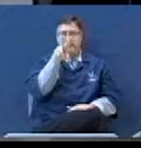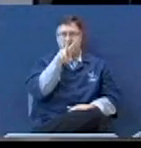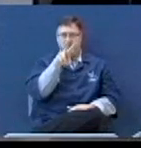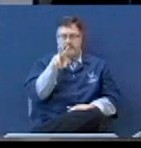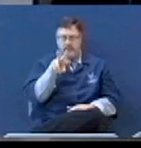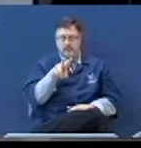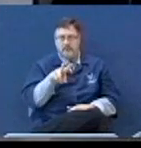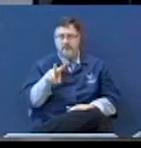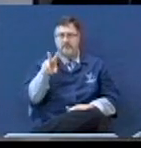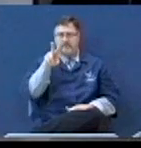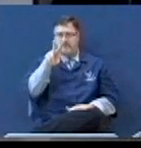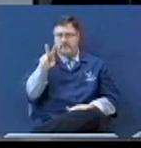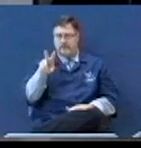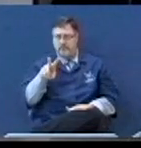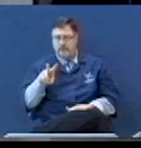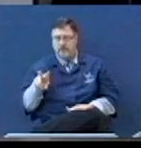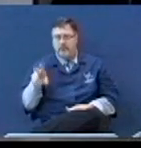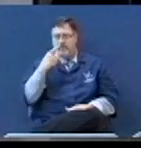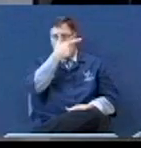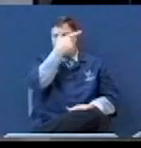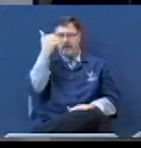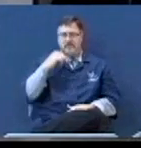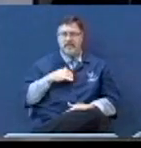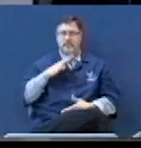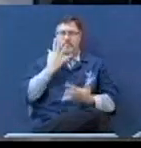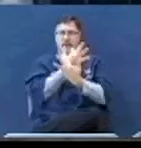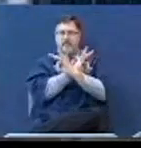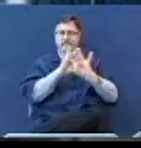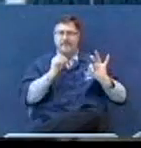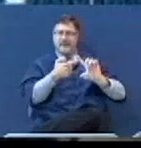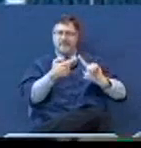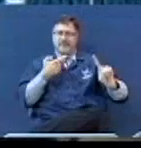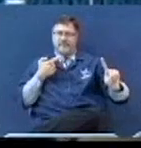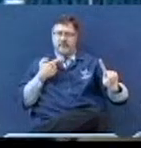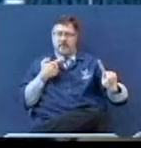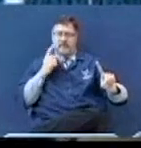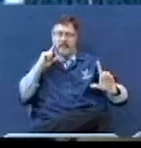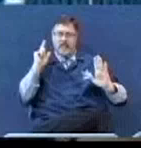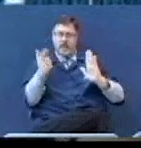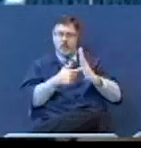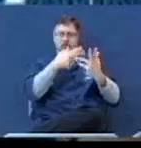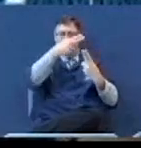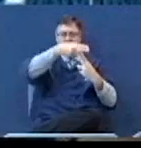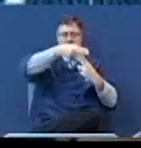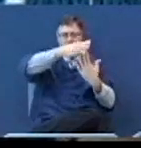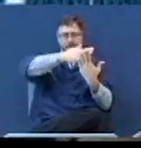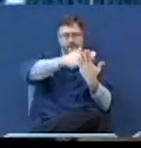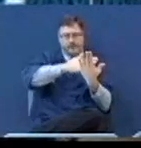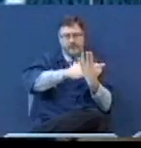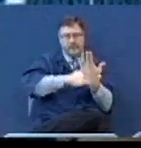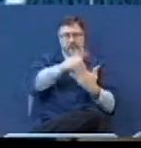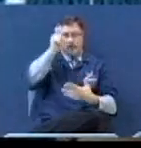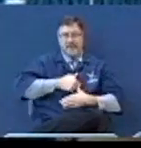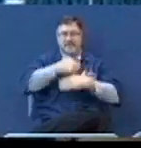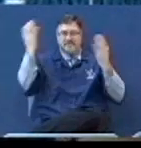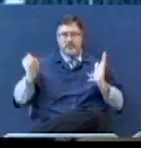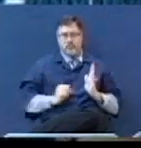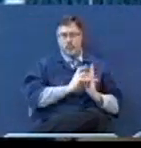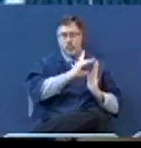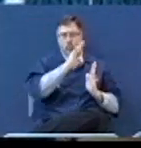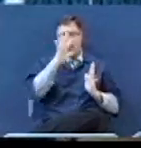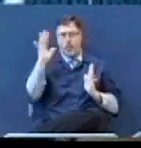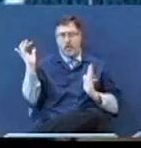You know what I lingered there for? Because that's where my freedom come from. Hey, every one of us ought to shout glory,